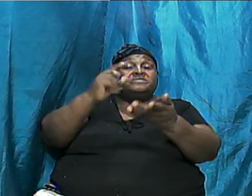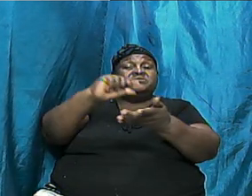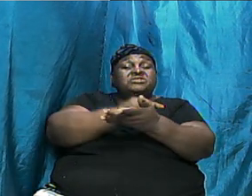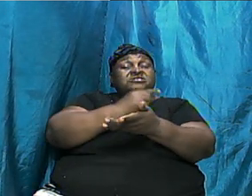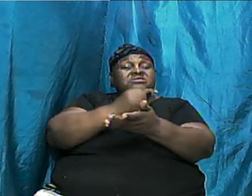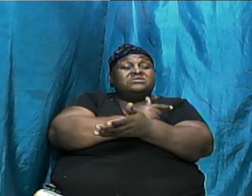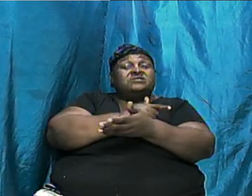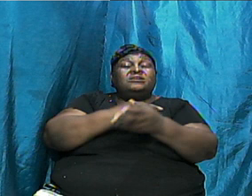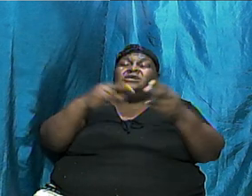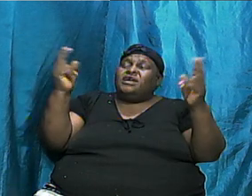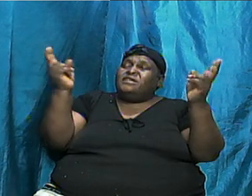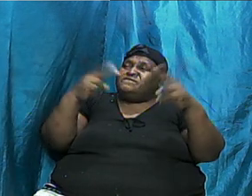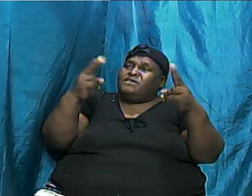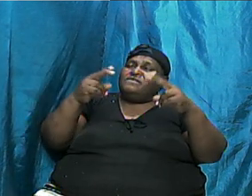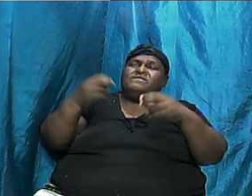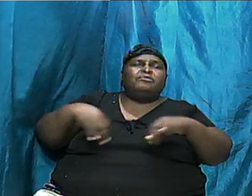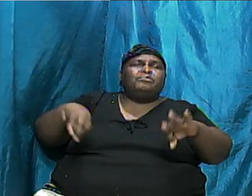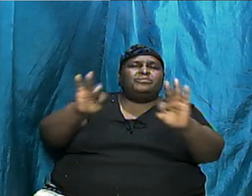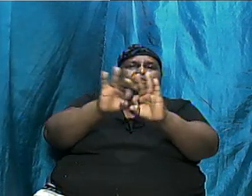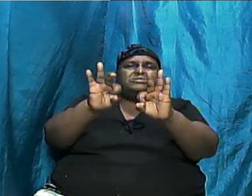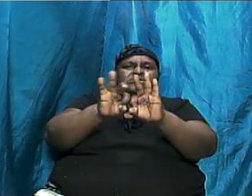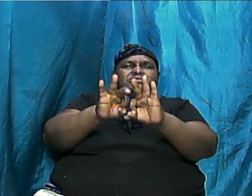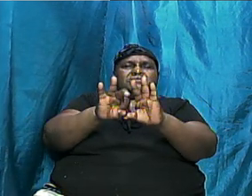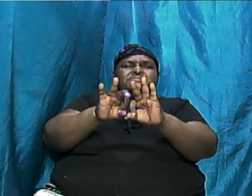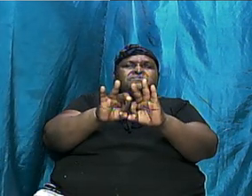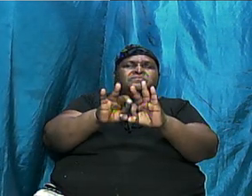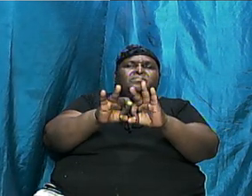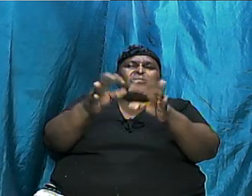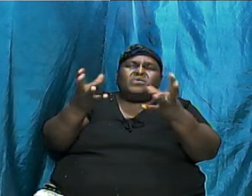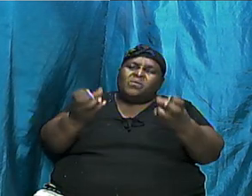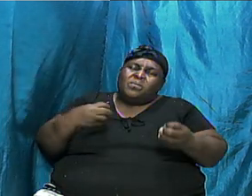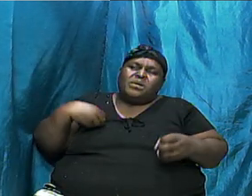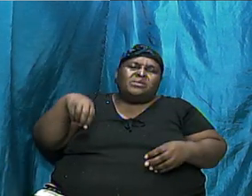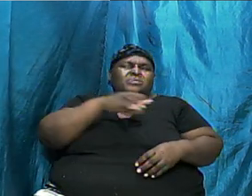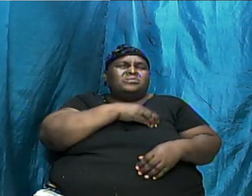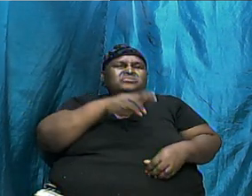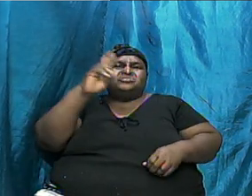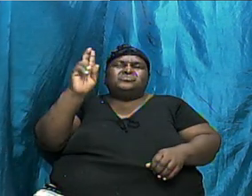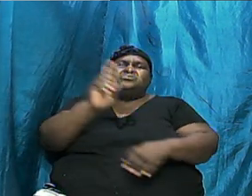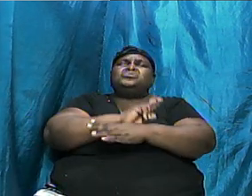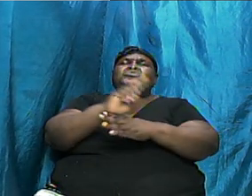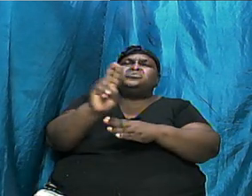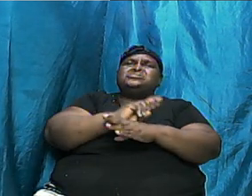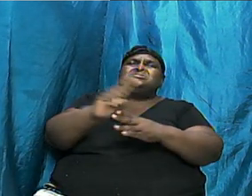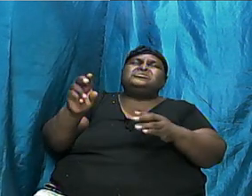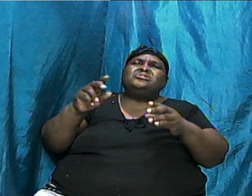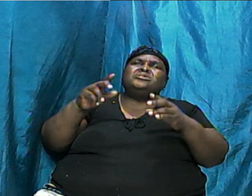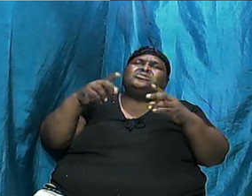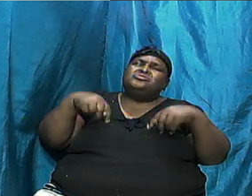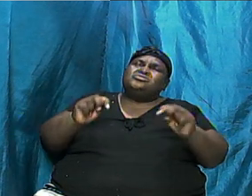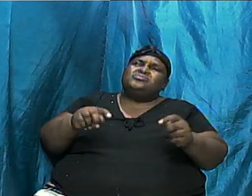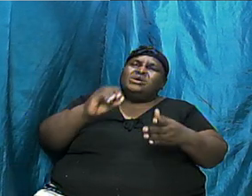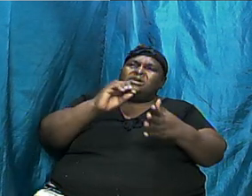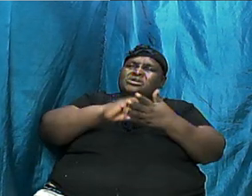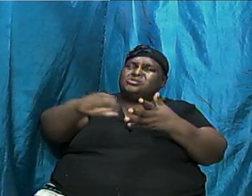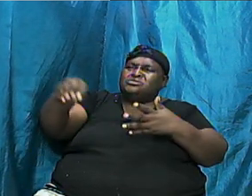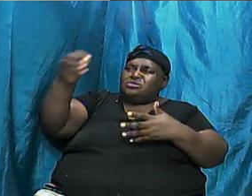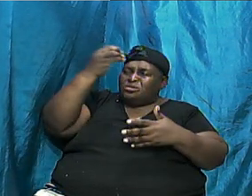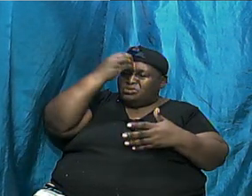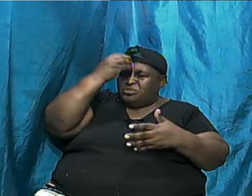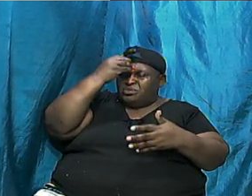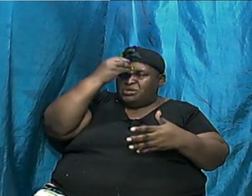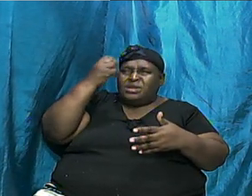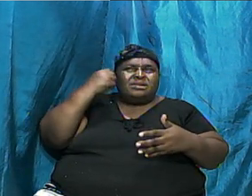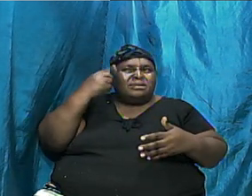is very significant. And I want us to use this as we try to present to us so that we can understand,